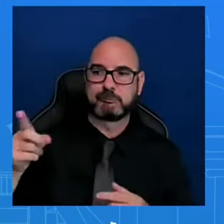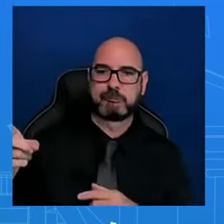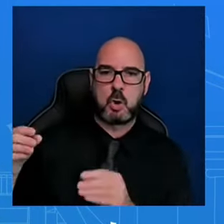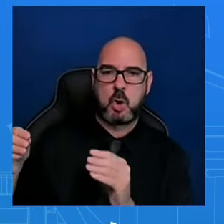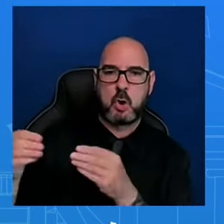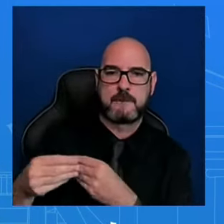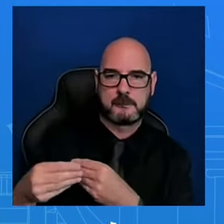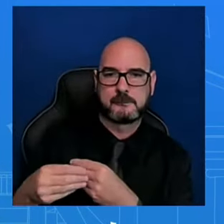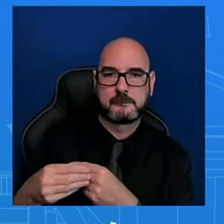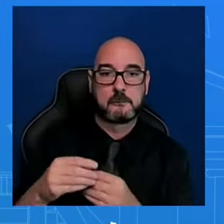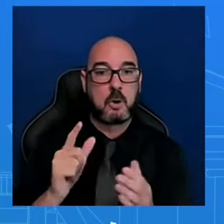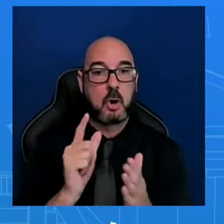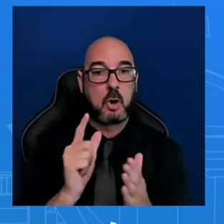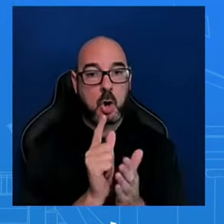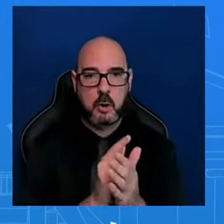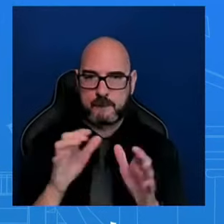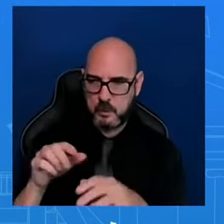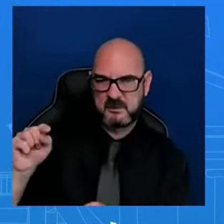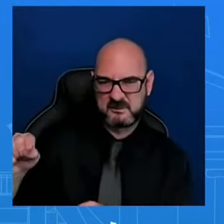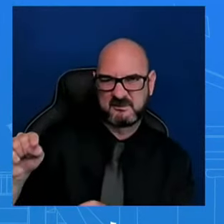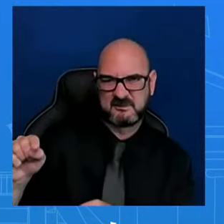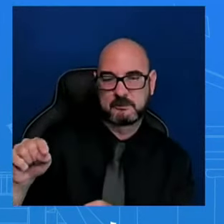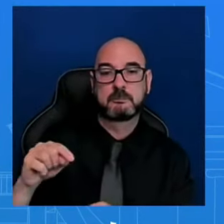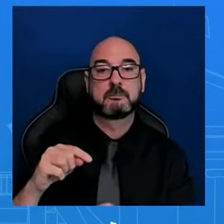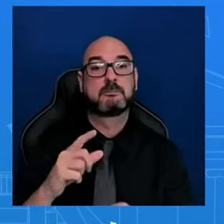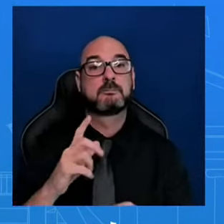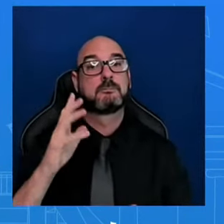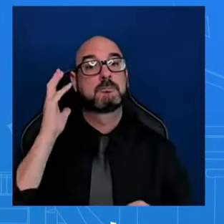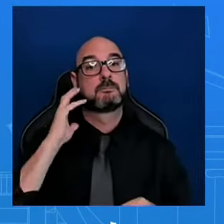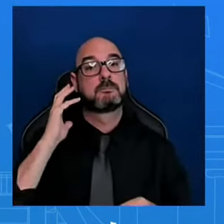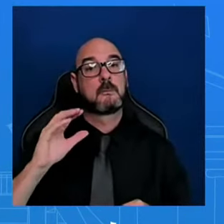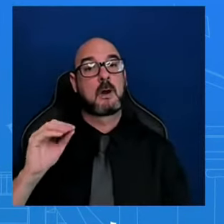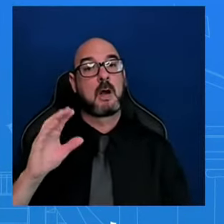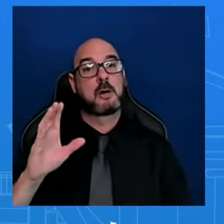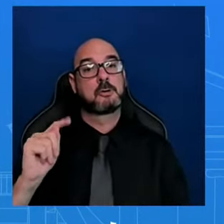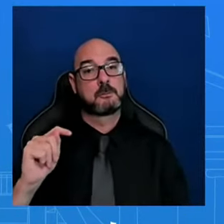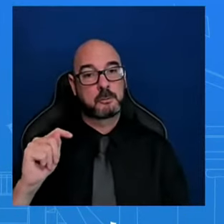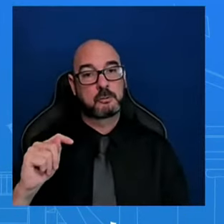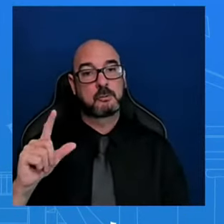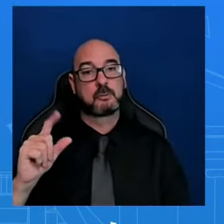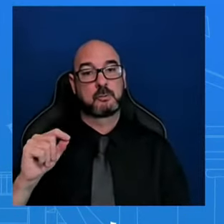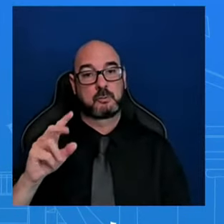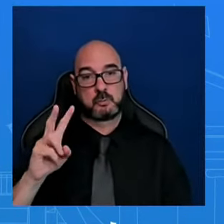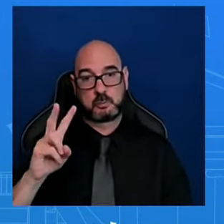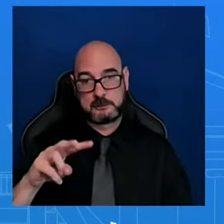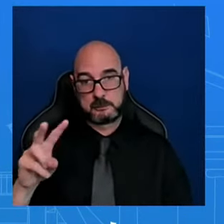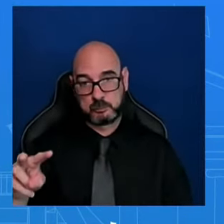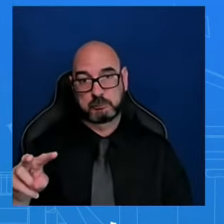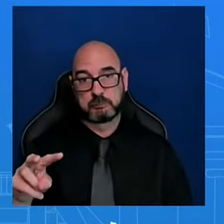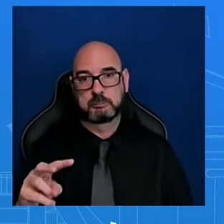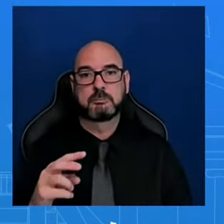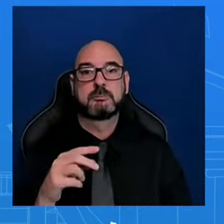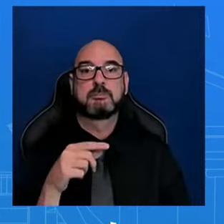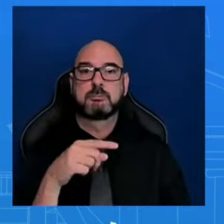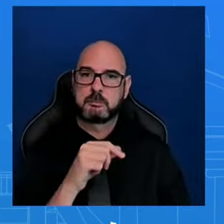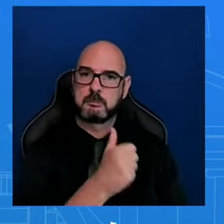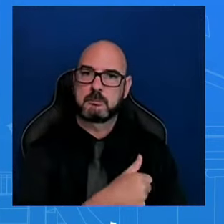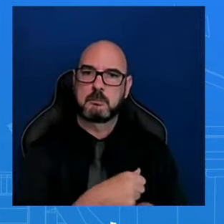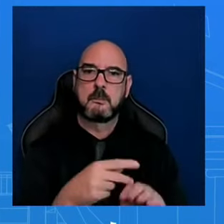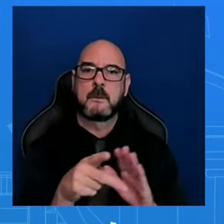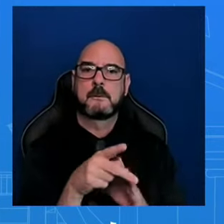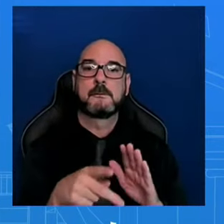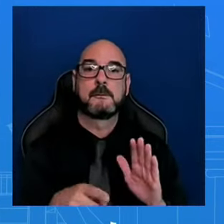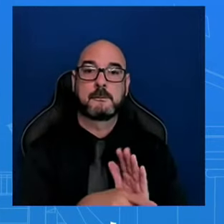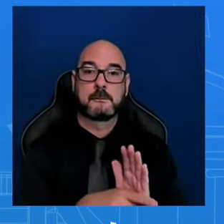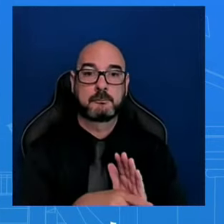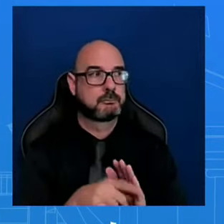back in October of 2022, the Justice Department codified a policy to ban subpoenas of journalist records. The